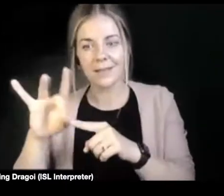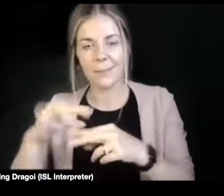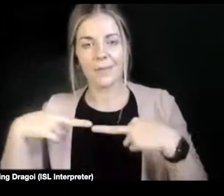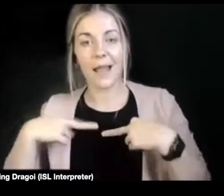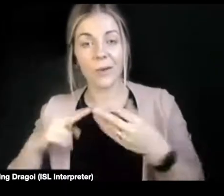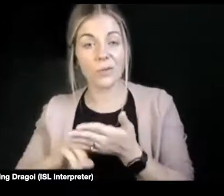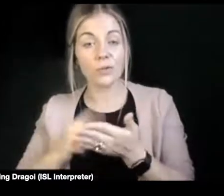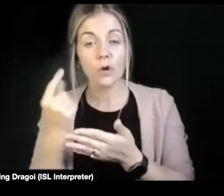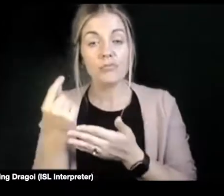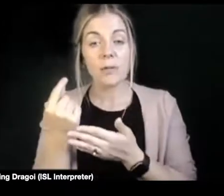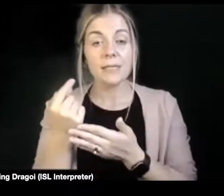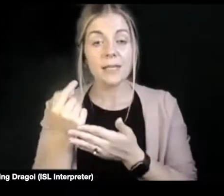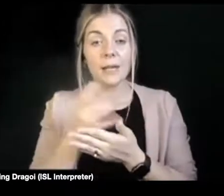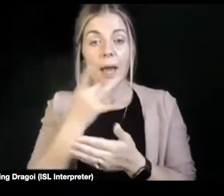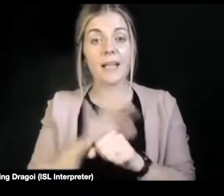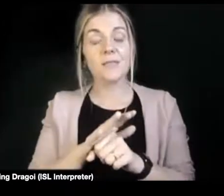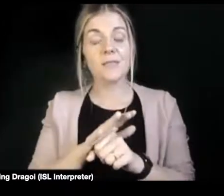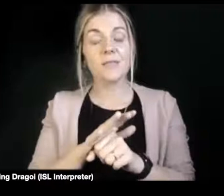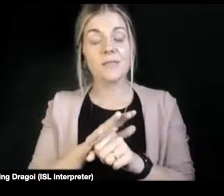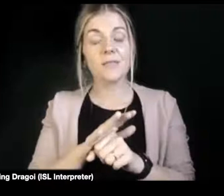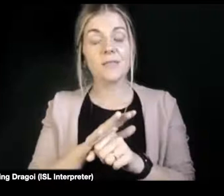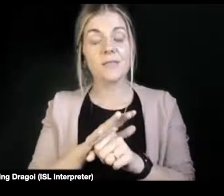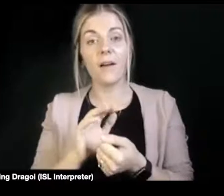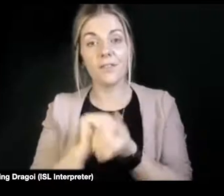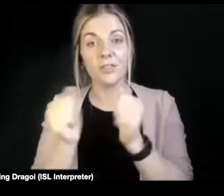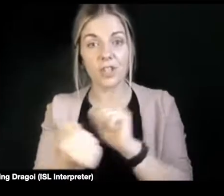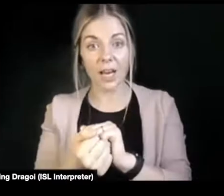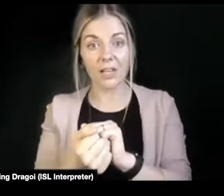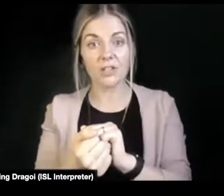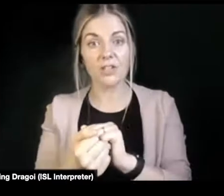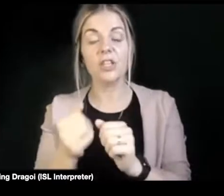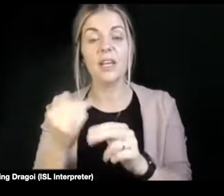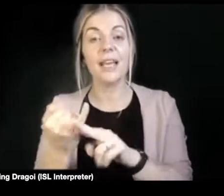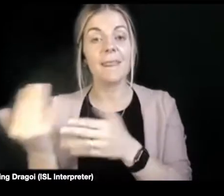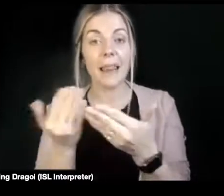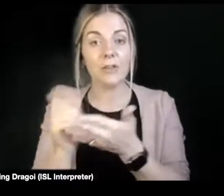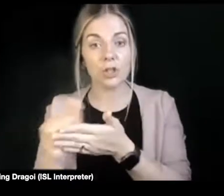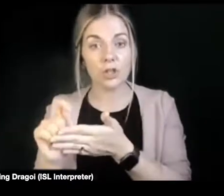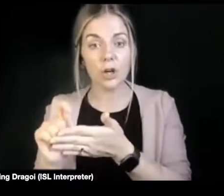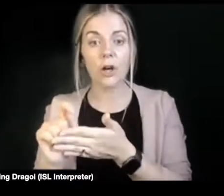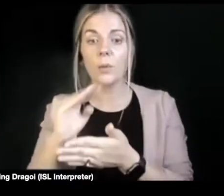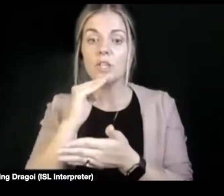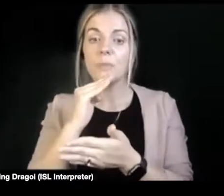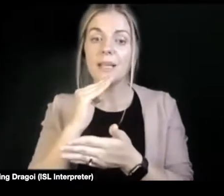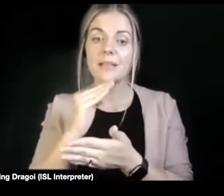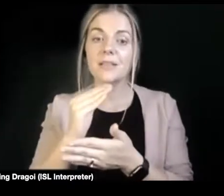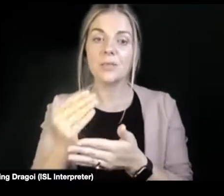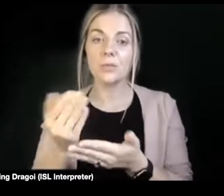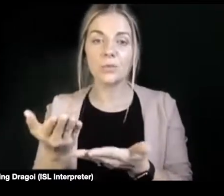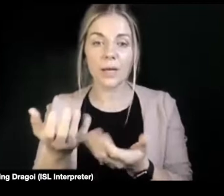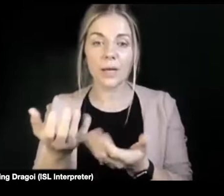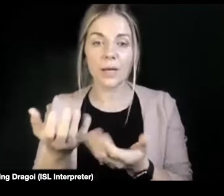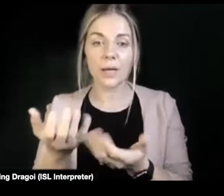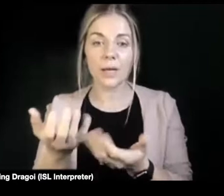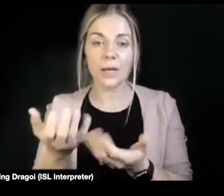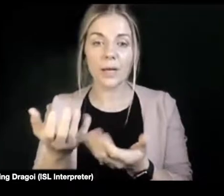by the HSE literature to accommodate gender in people. Those are people with different gender identities. So we're talking about